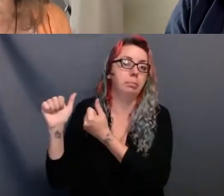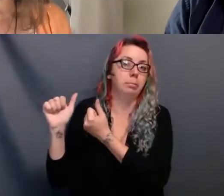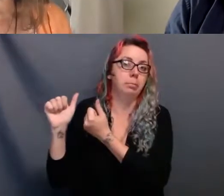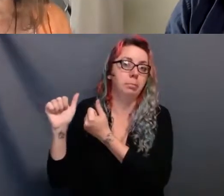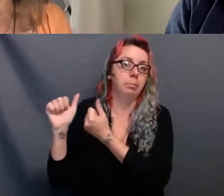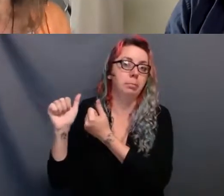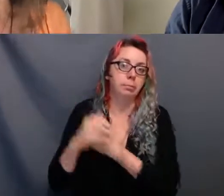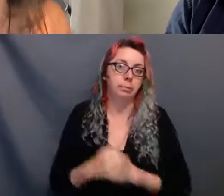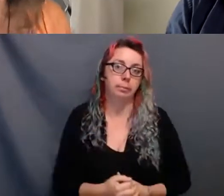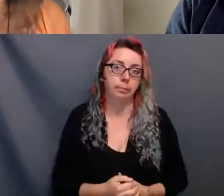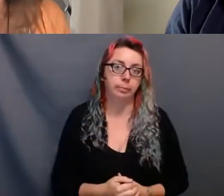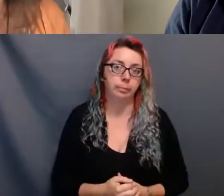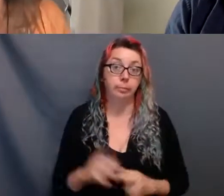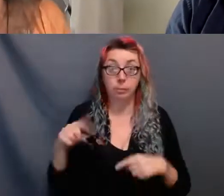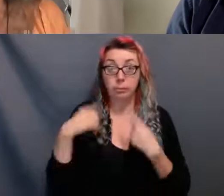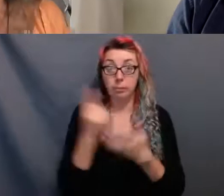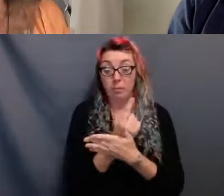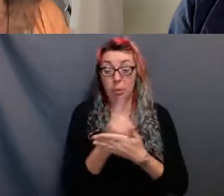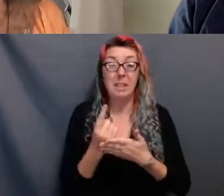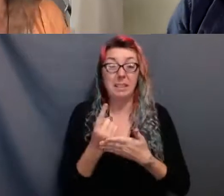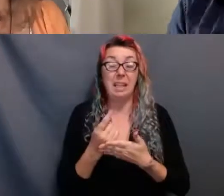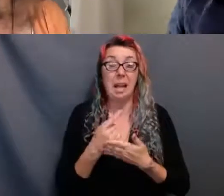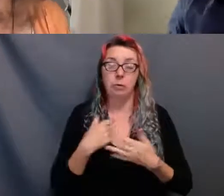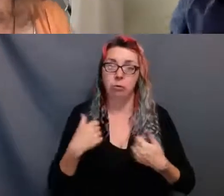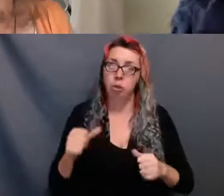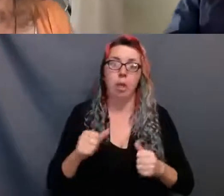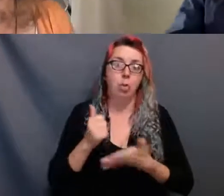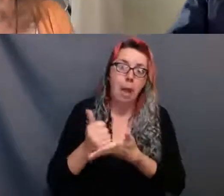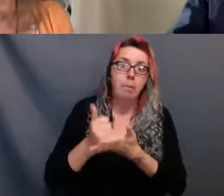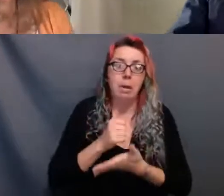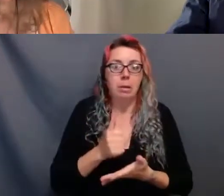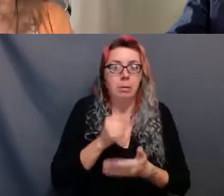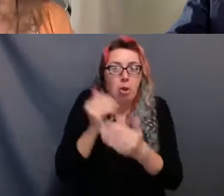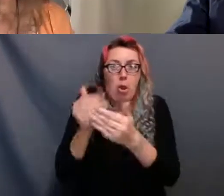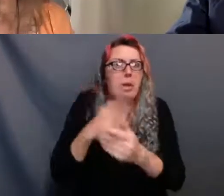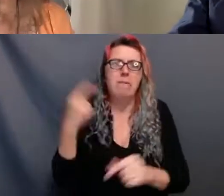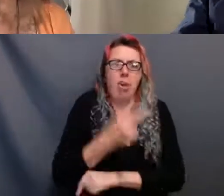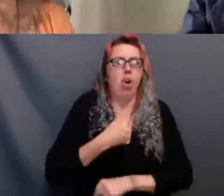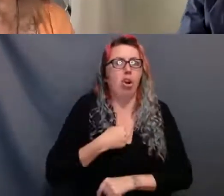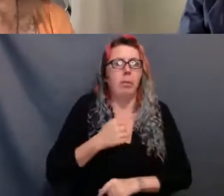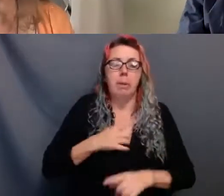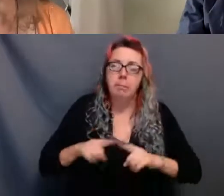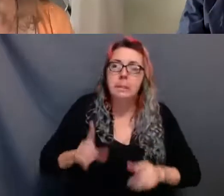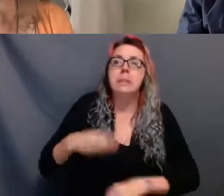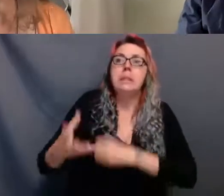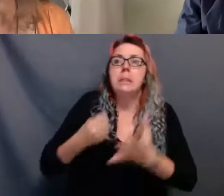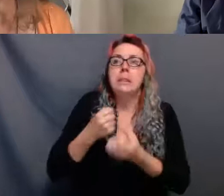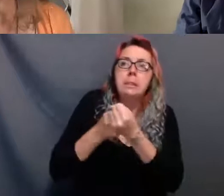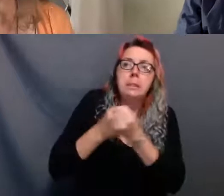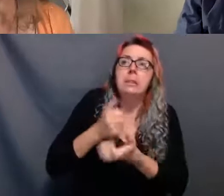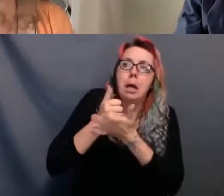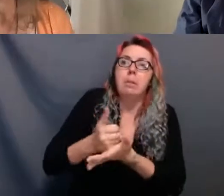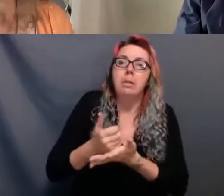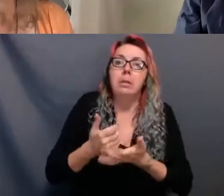frantically trying to help from afar. We've pushed the limits of my company's charitable activities to allow us to help in any way we